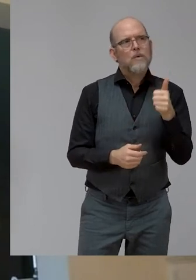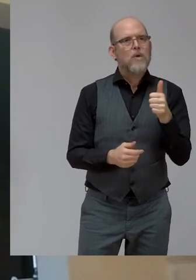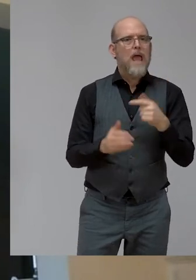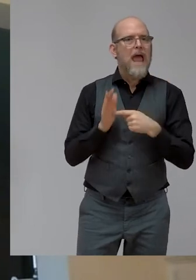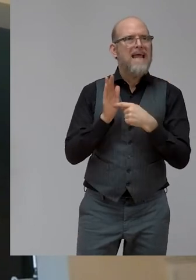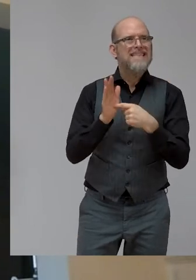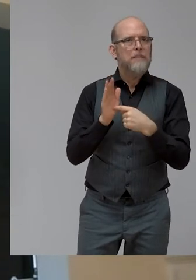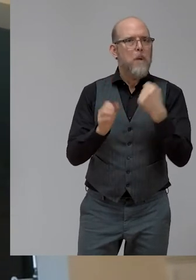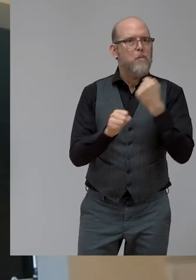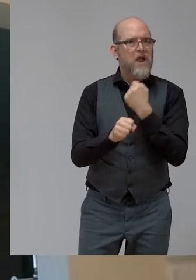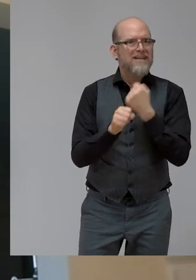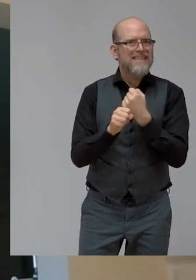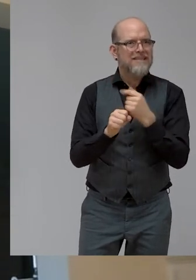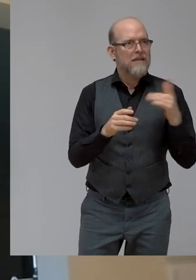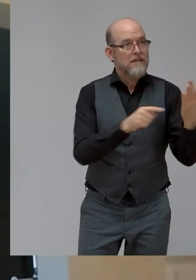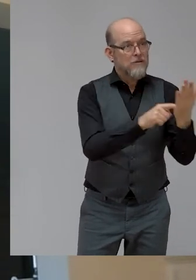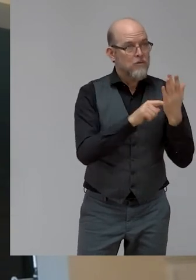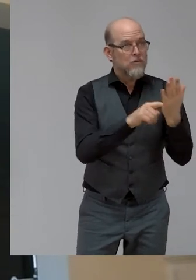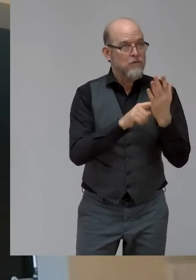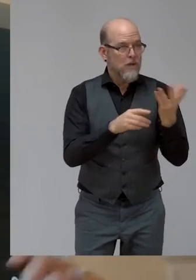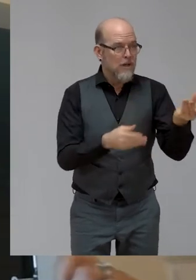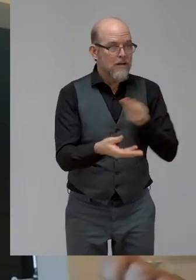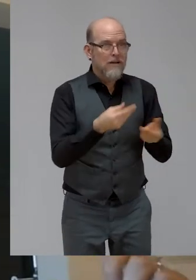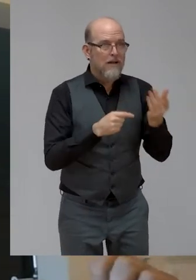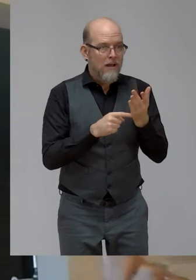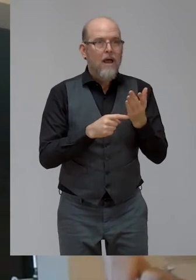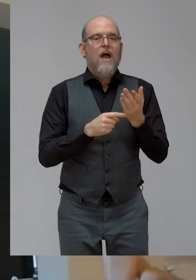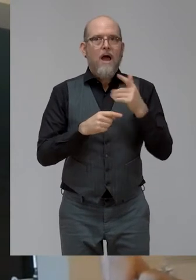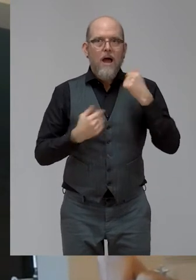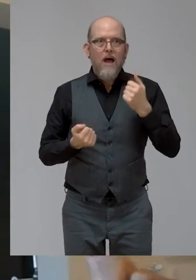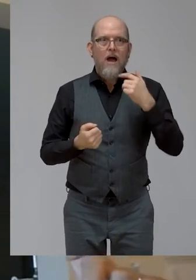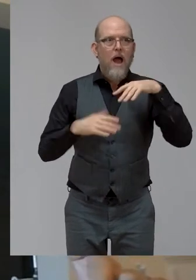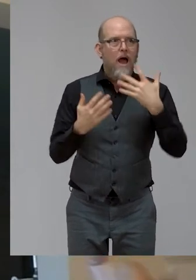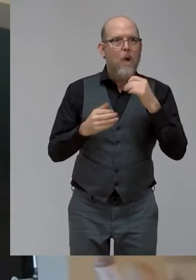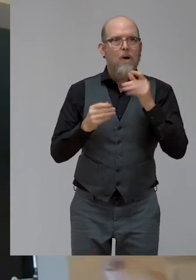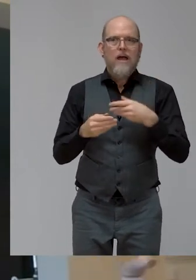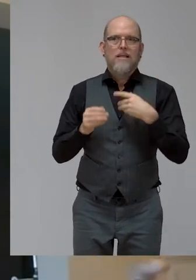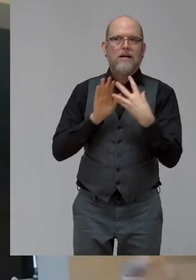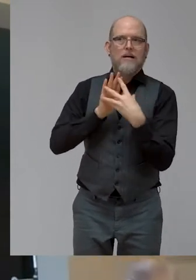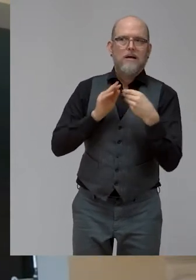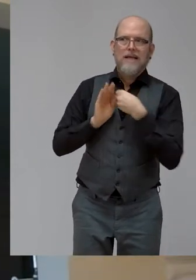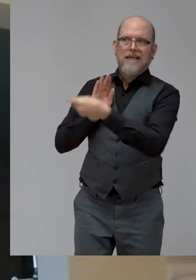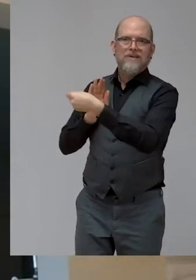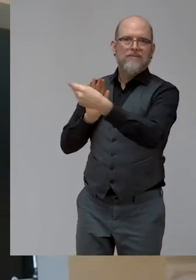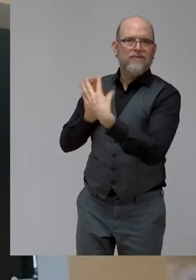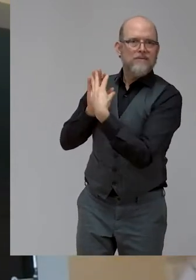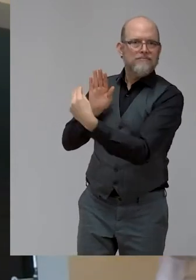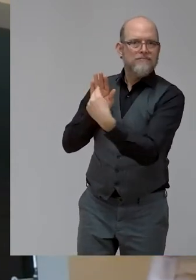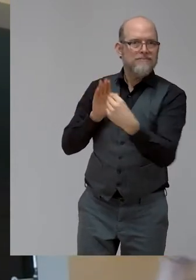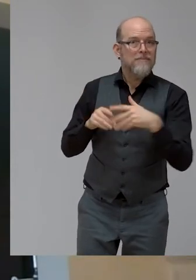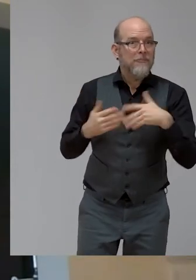in place and that can be scaled. So it's really about understanding how these systems work